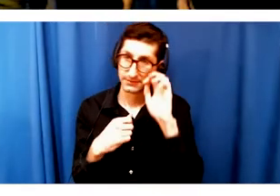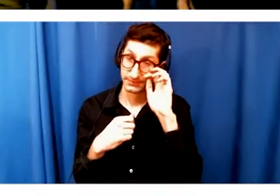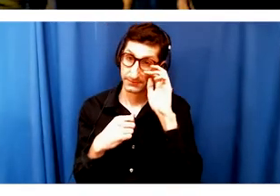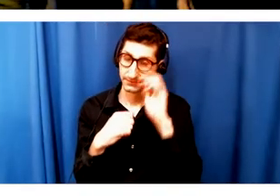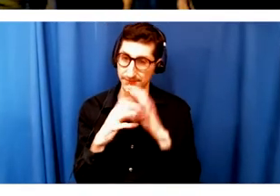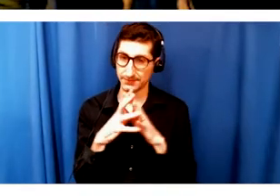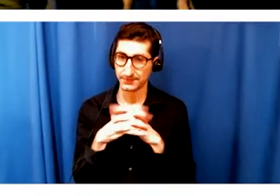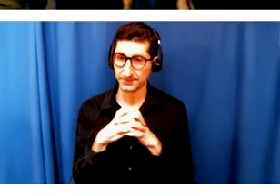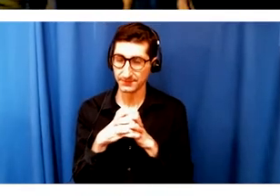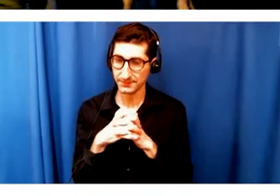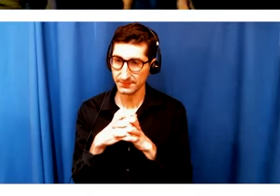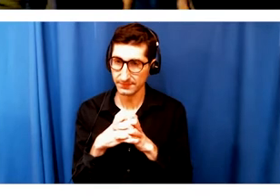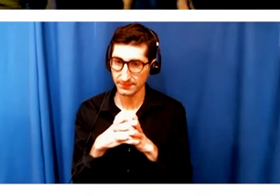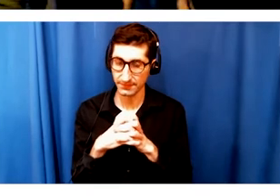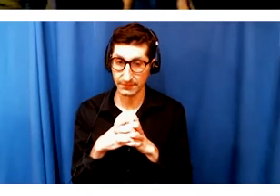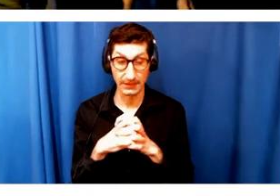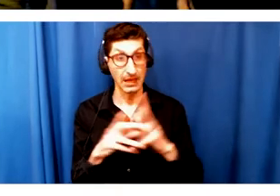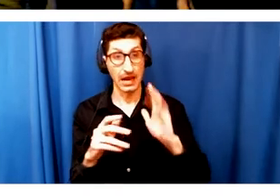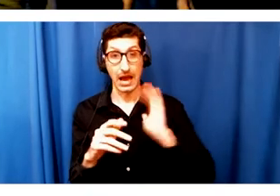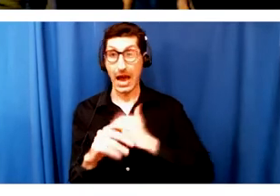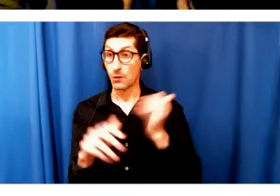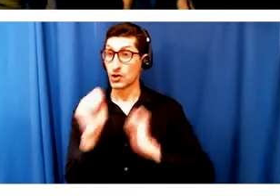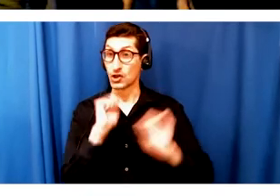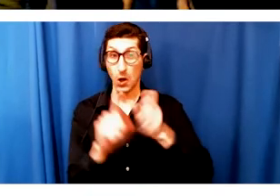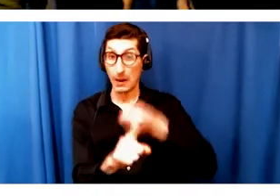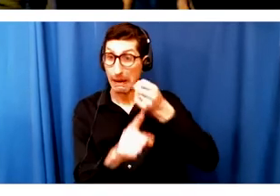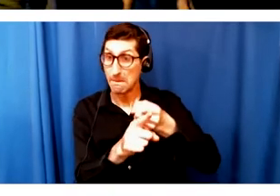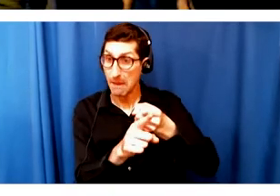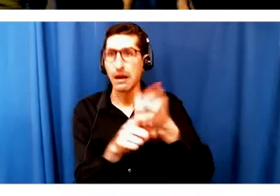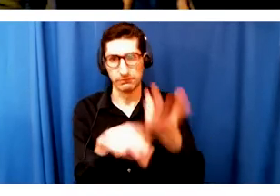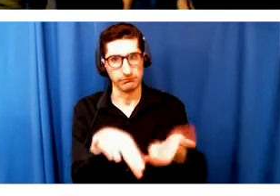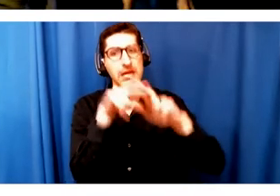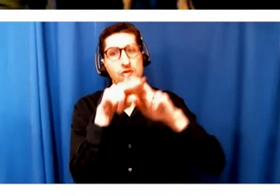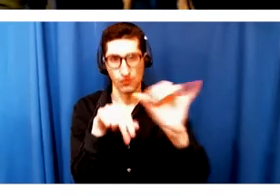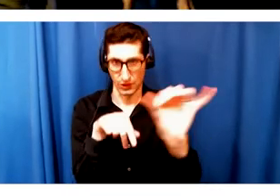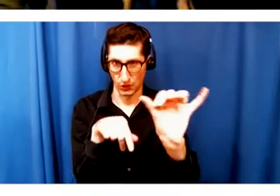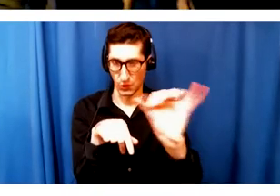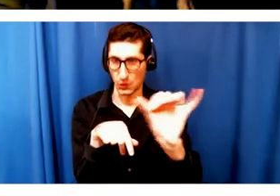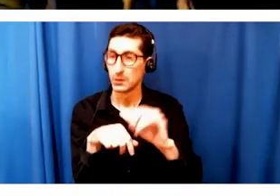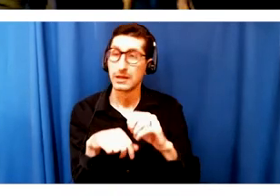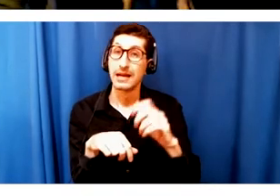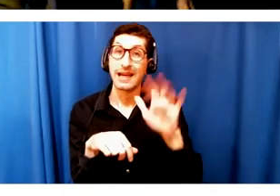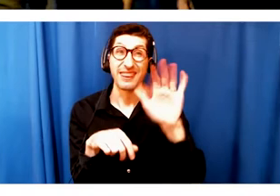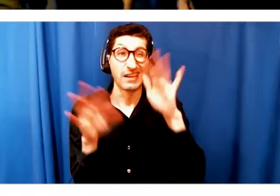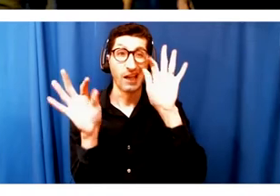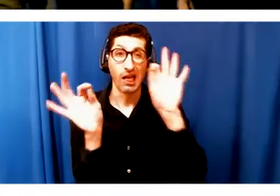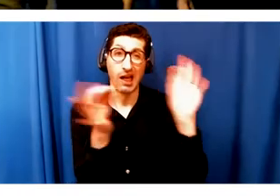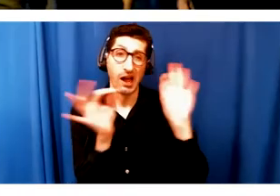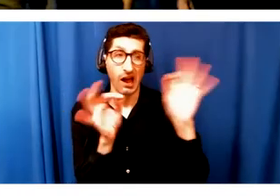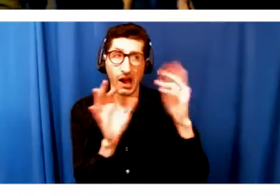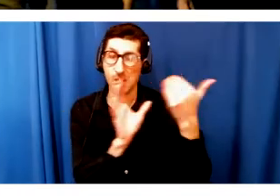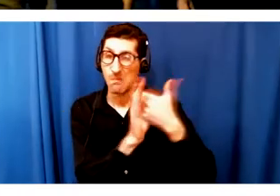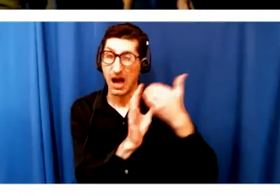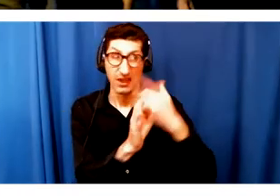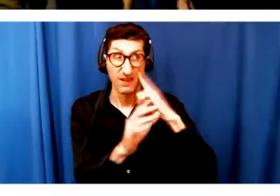a show. I think when you do those things, it's not just a distraction for the other audience members who don't need it. I think it can really